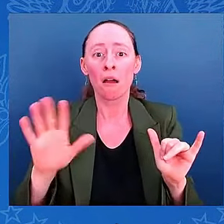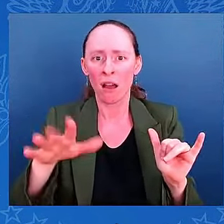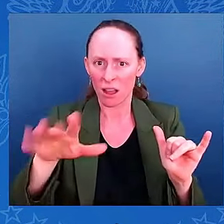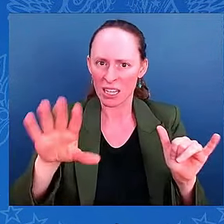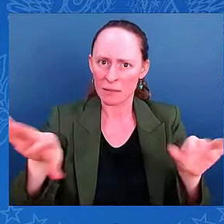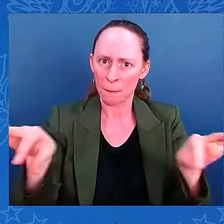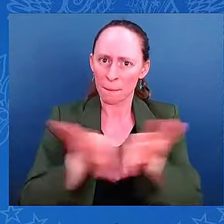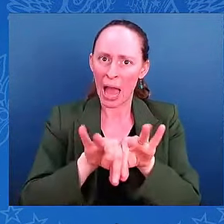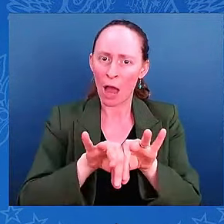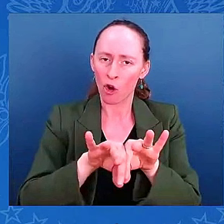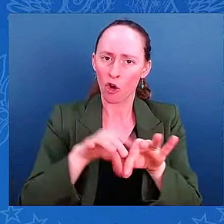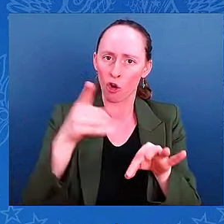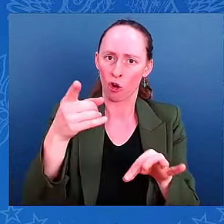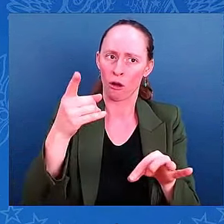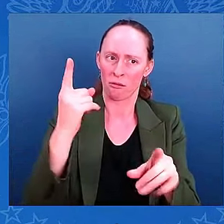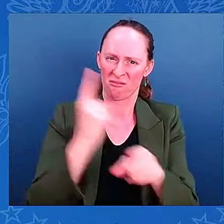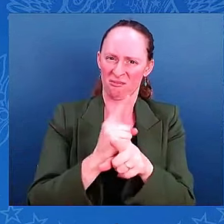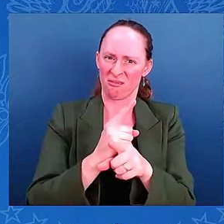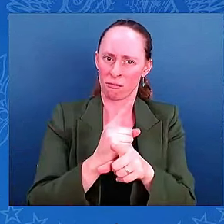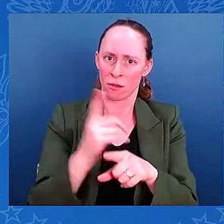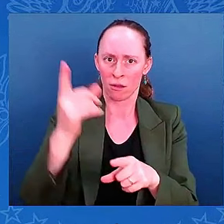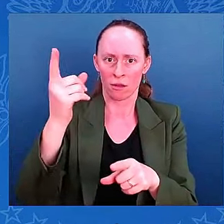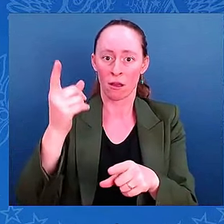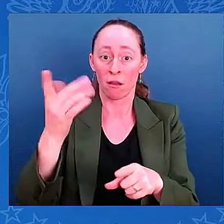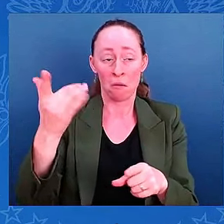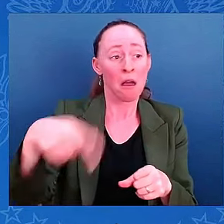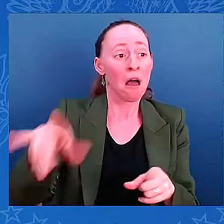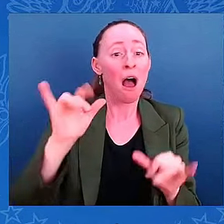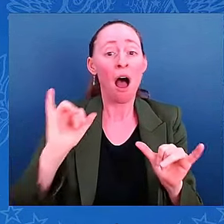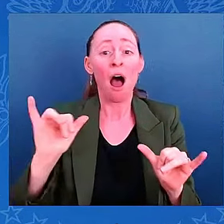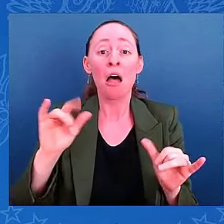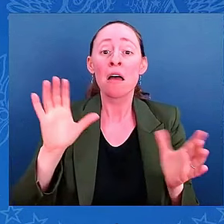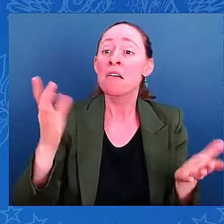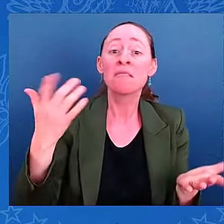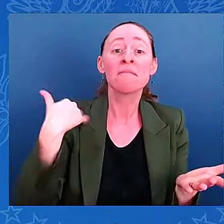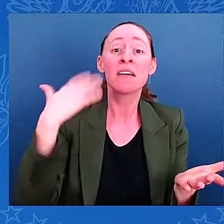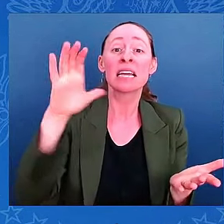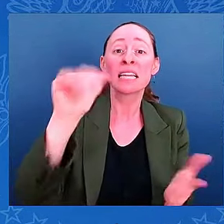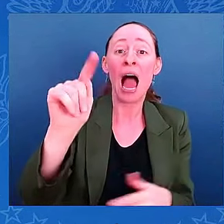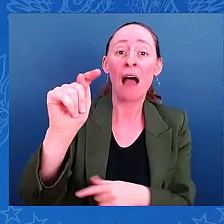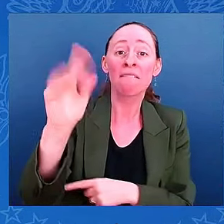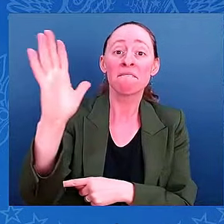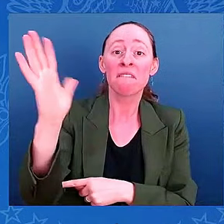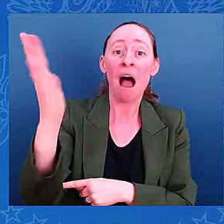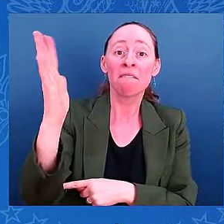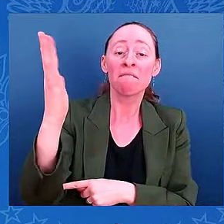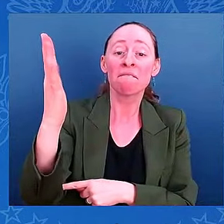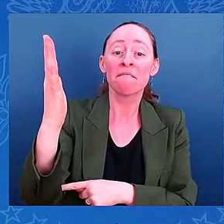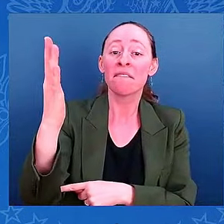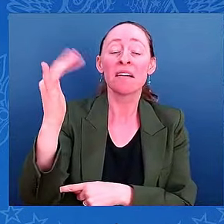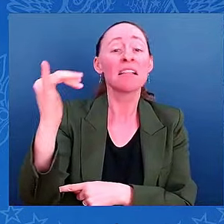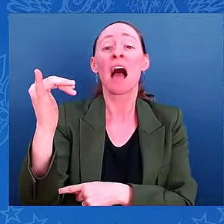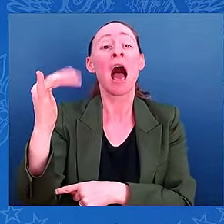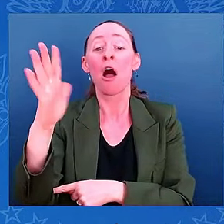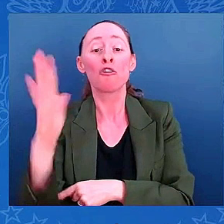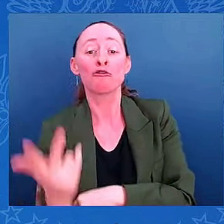people will think, oh, it was a Cat 5, now it's a Cat 3. That's not a reason to relax. It's not weakened. That's not diminished. That means we've expanded